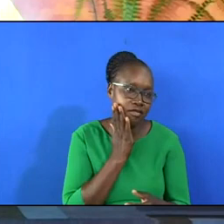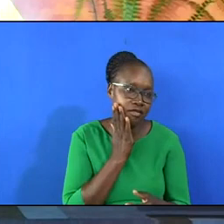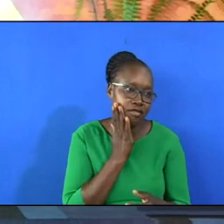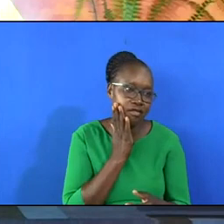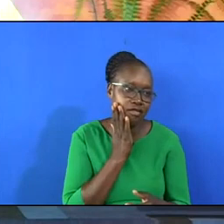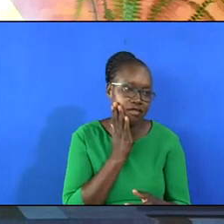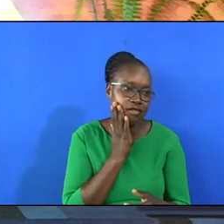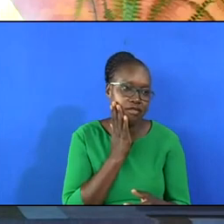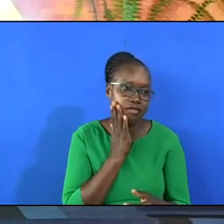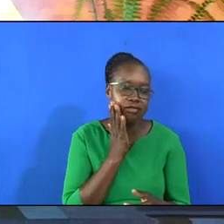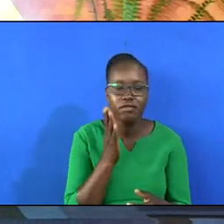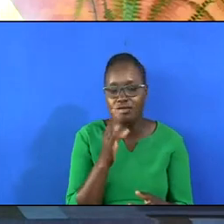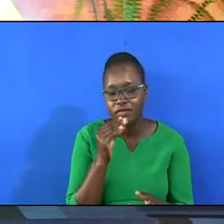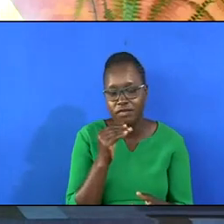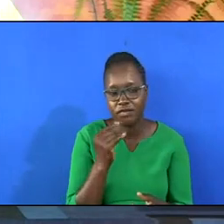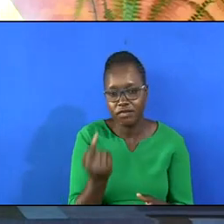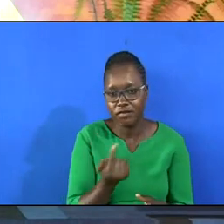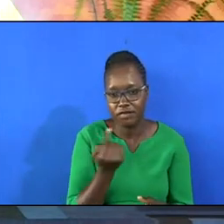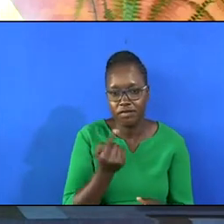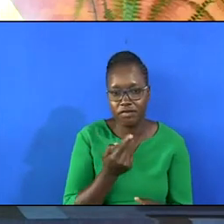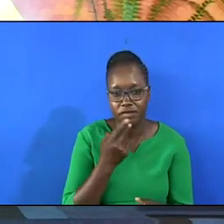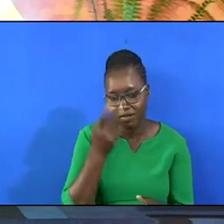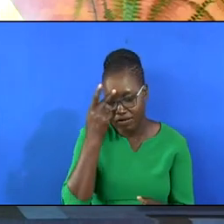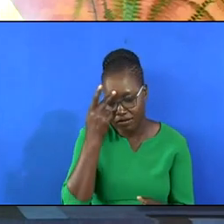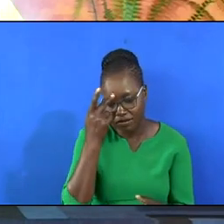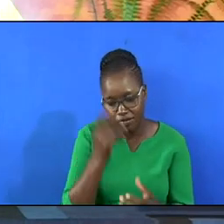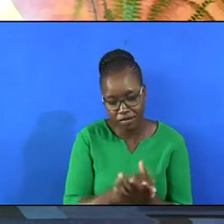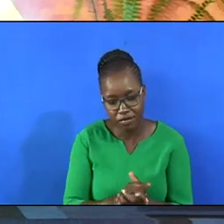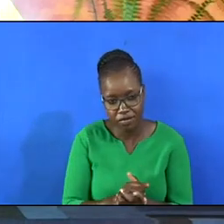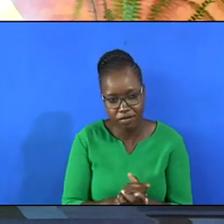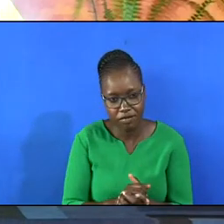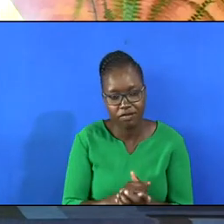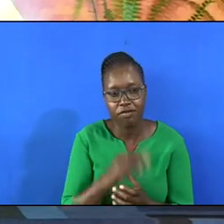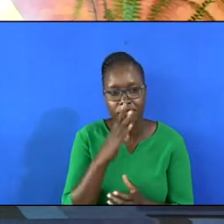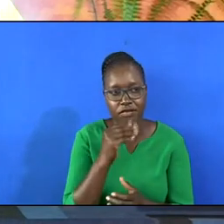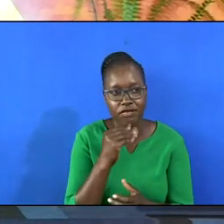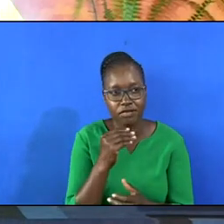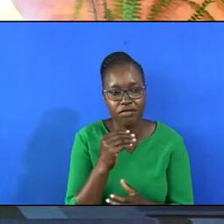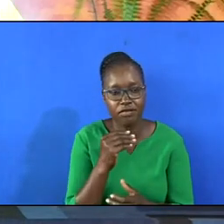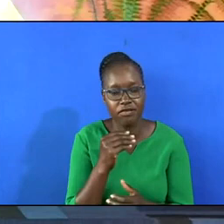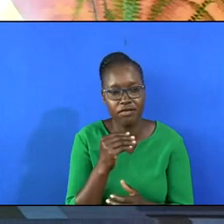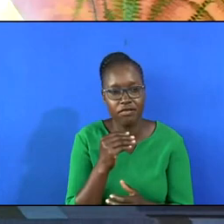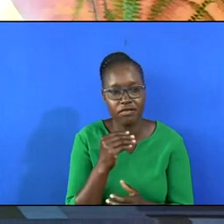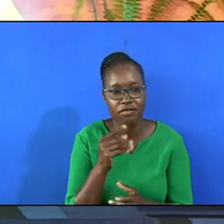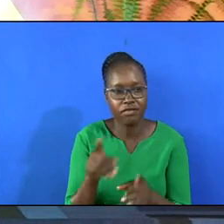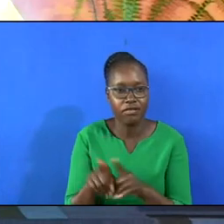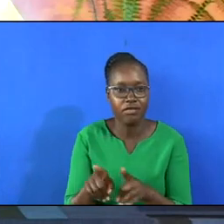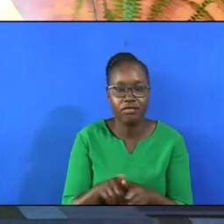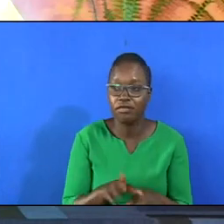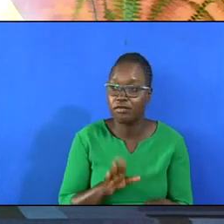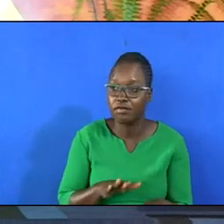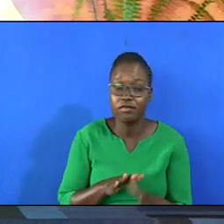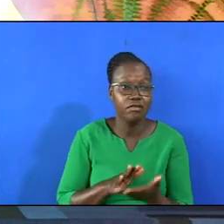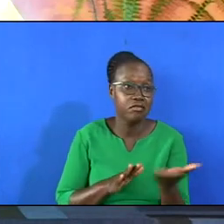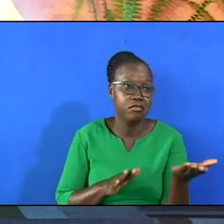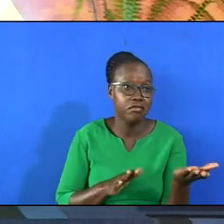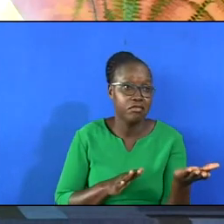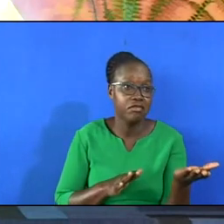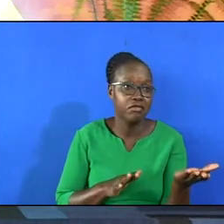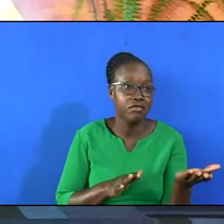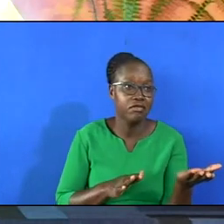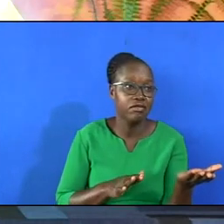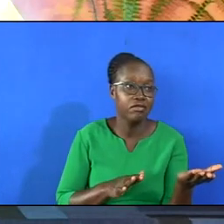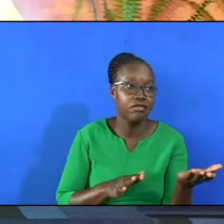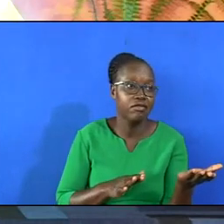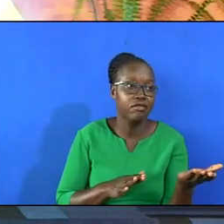he's going to speak to the single parents he's going to speak to those women that